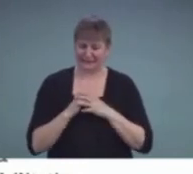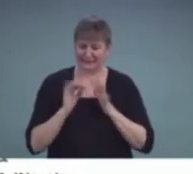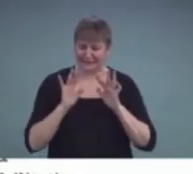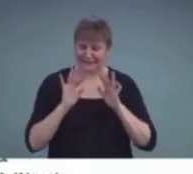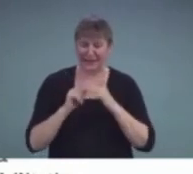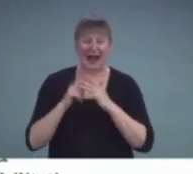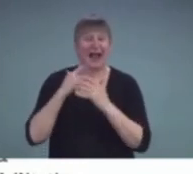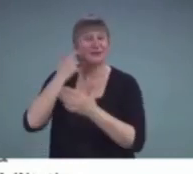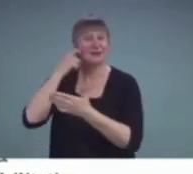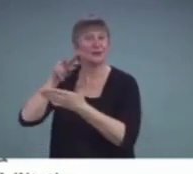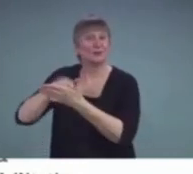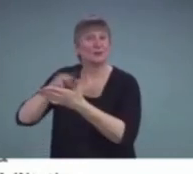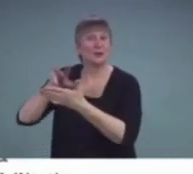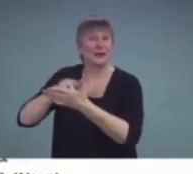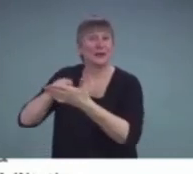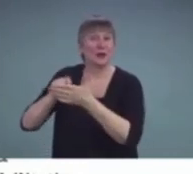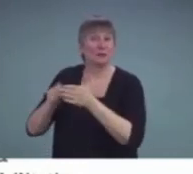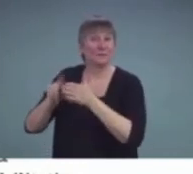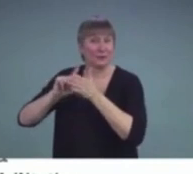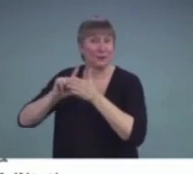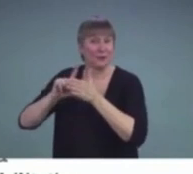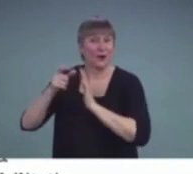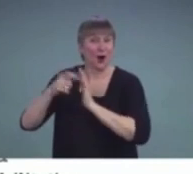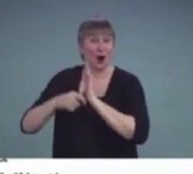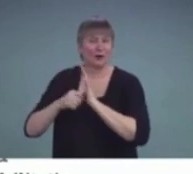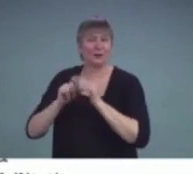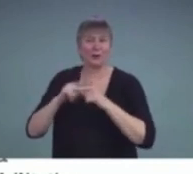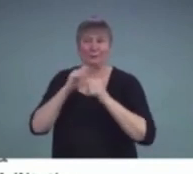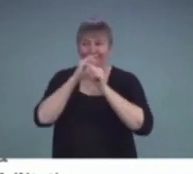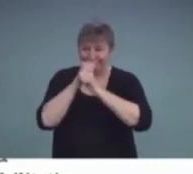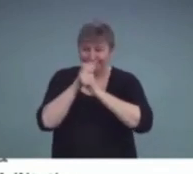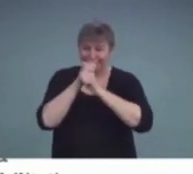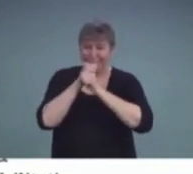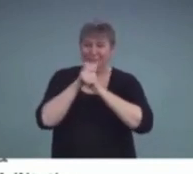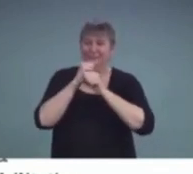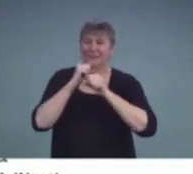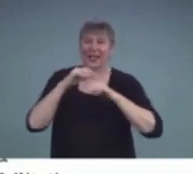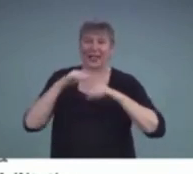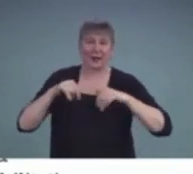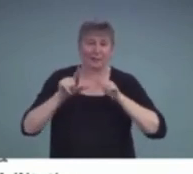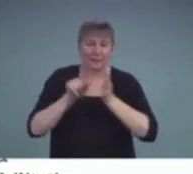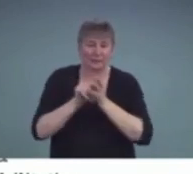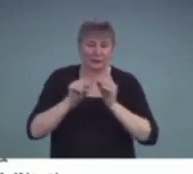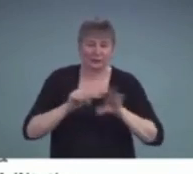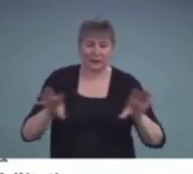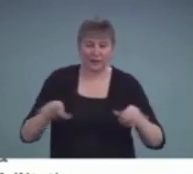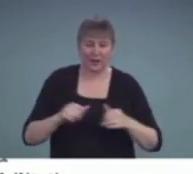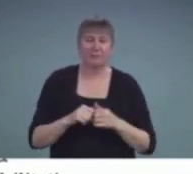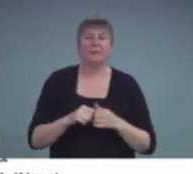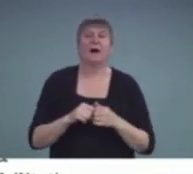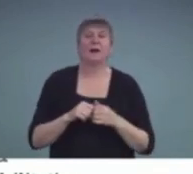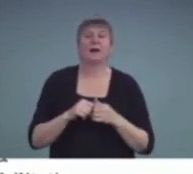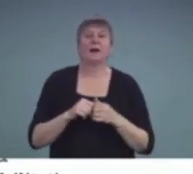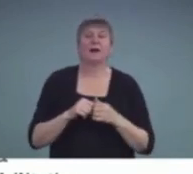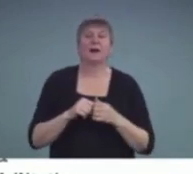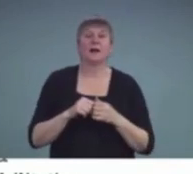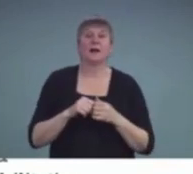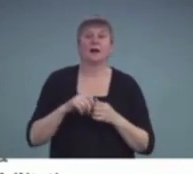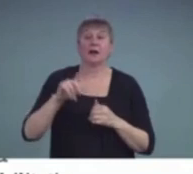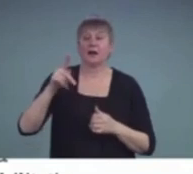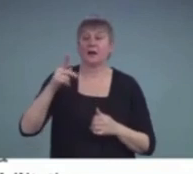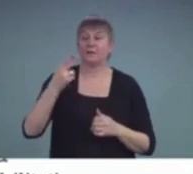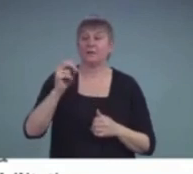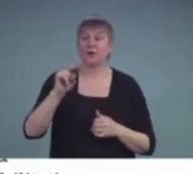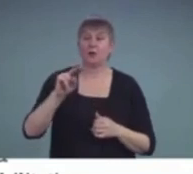everything coming out of a review. But there was a paper written as a result of Phonak's,